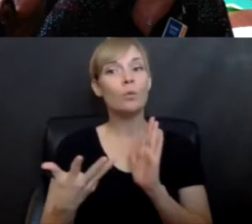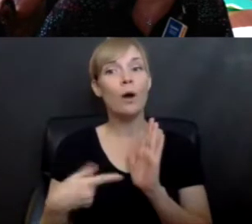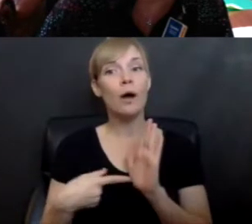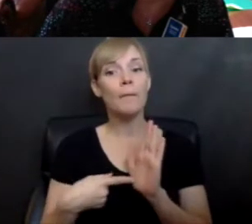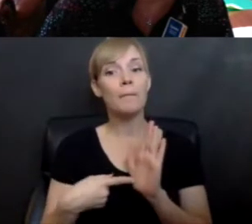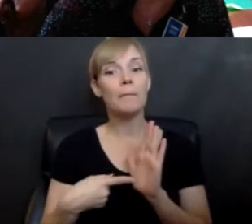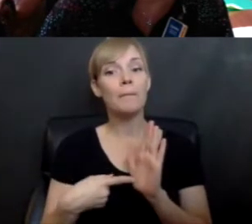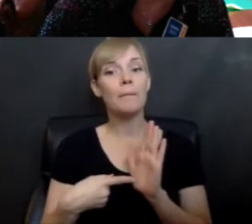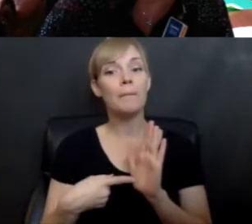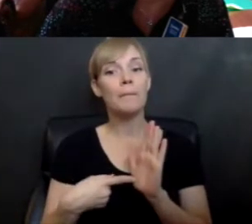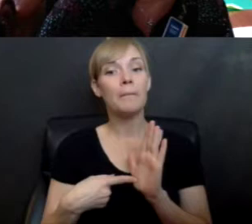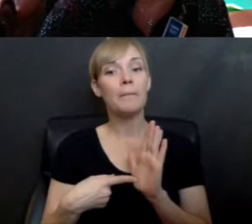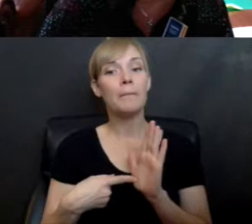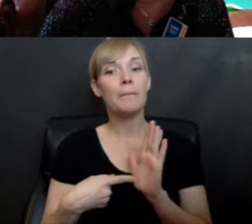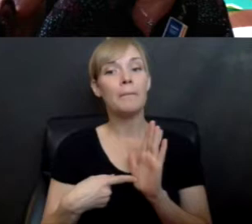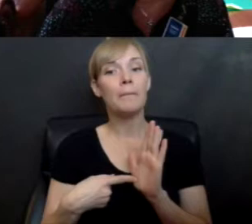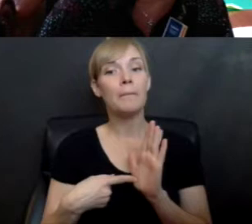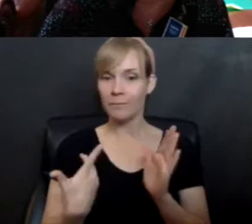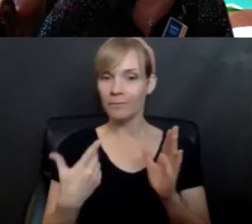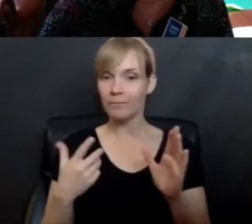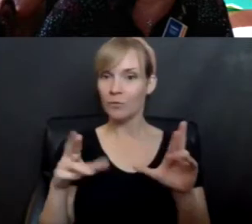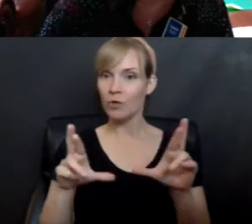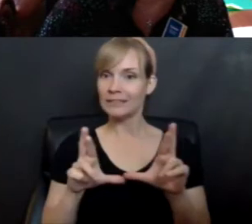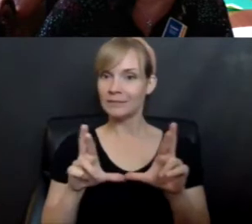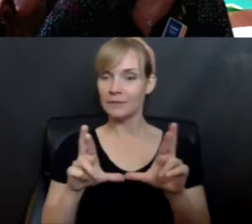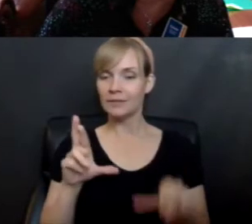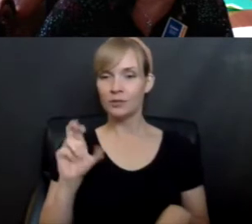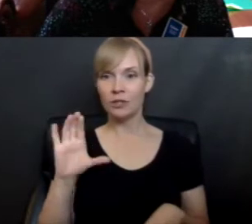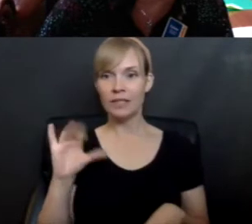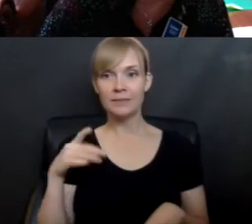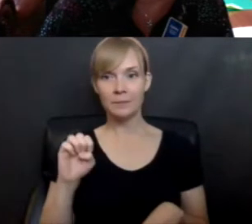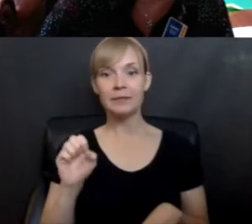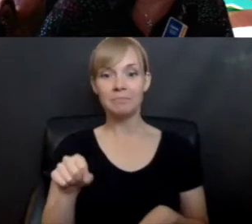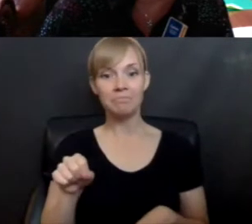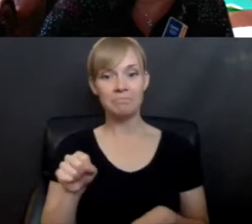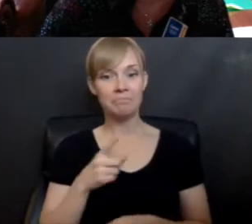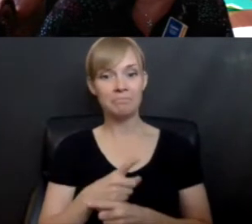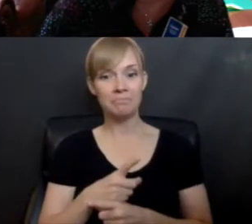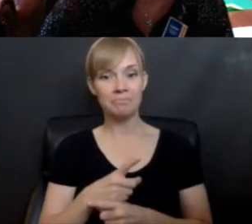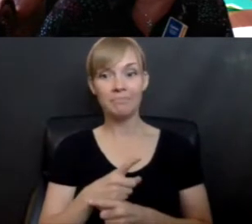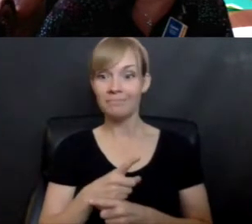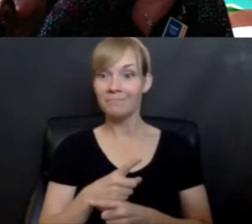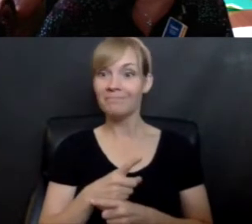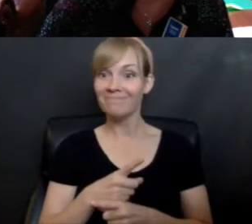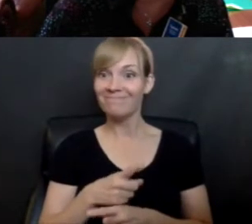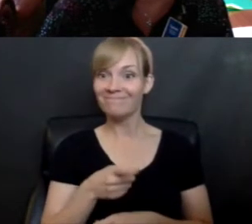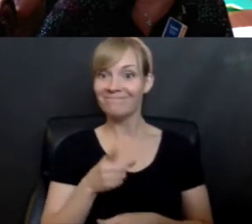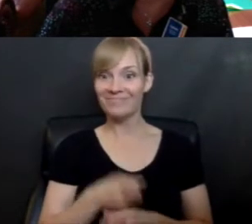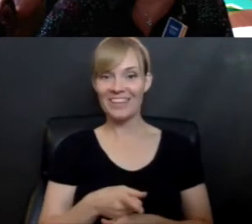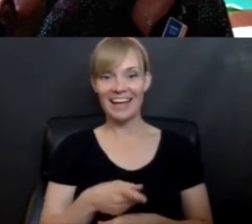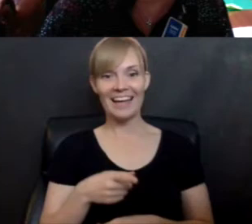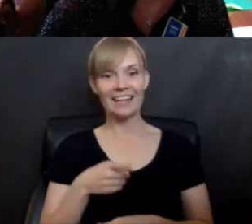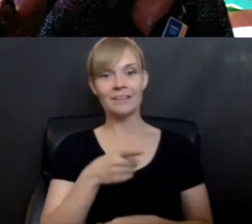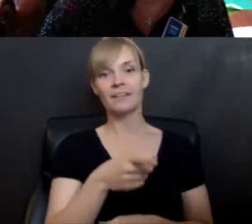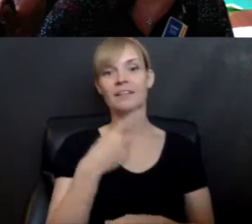What could you read? Could you read a recipe to know how to do that? Recipes. You got it. What